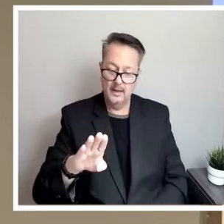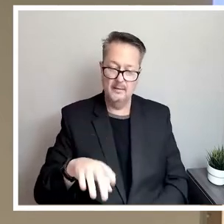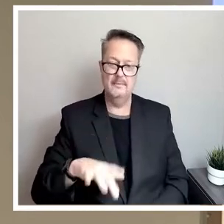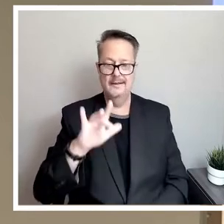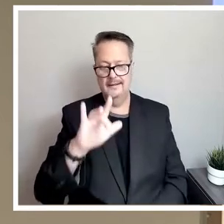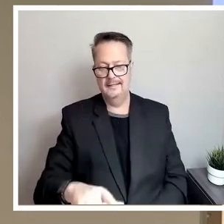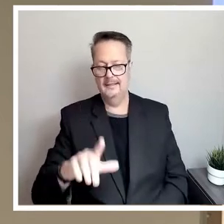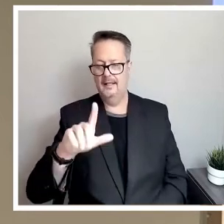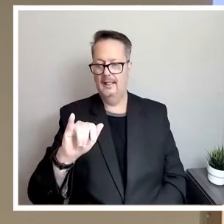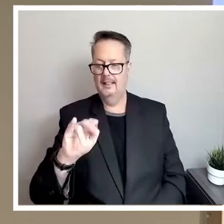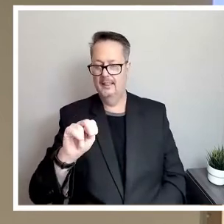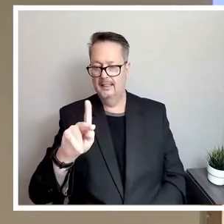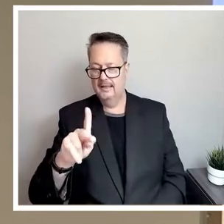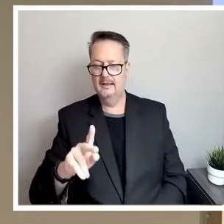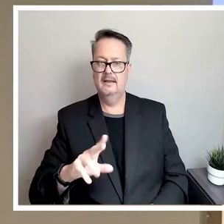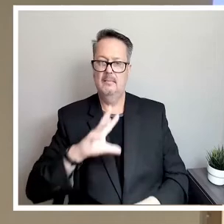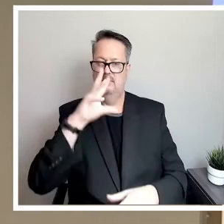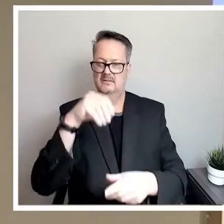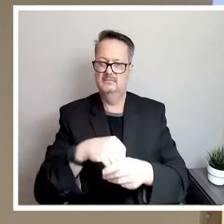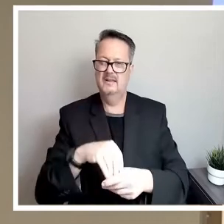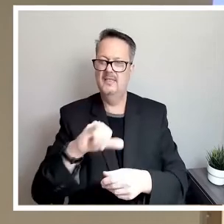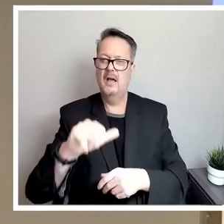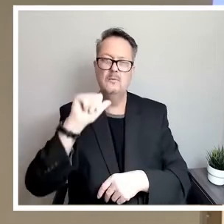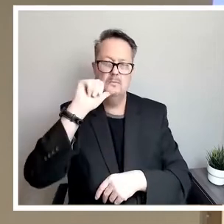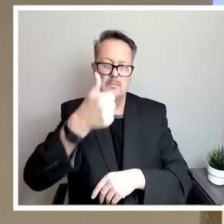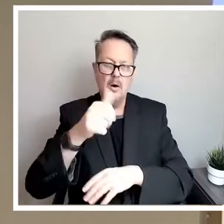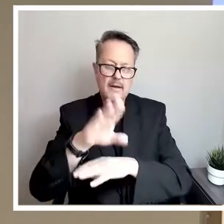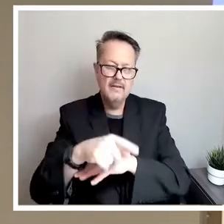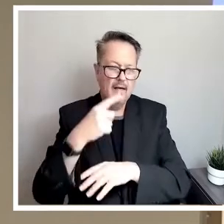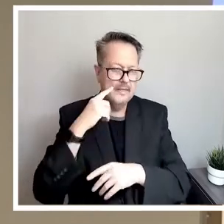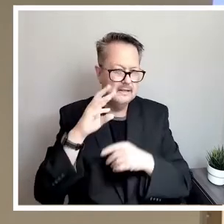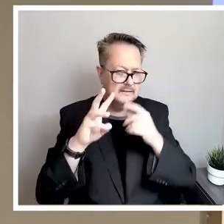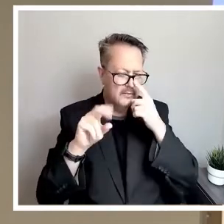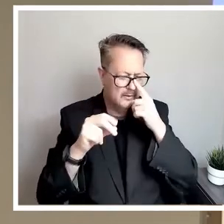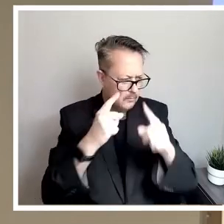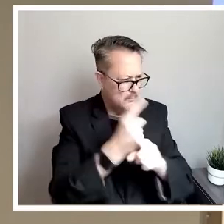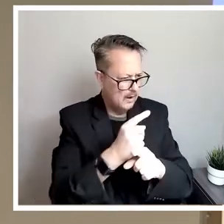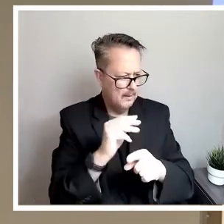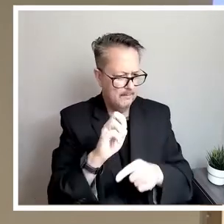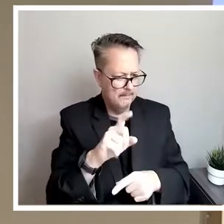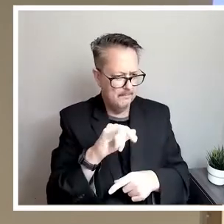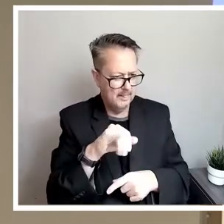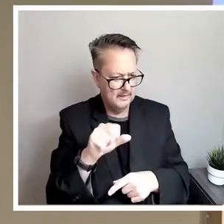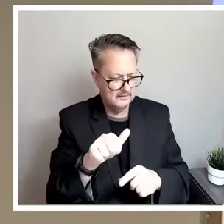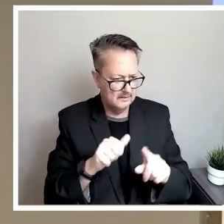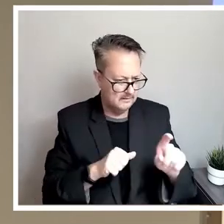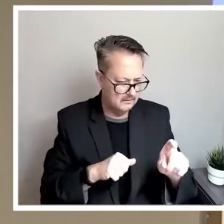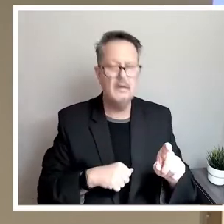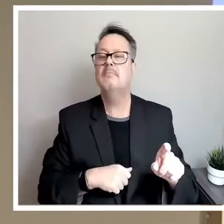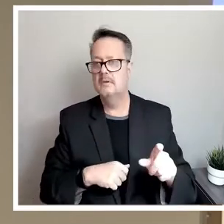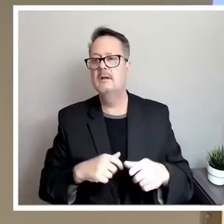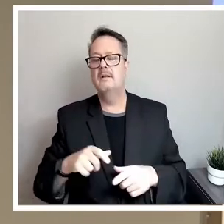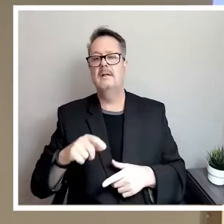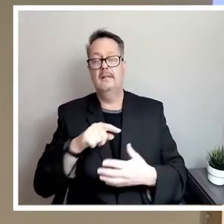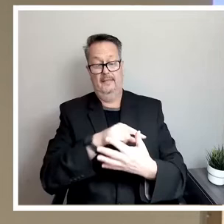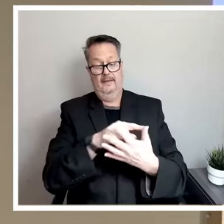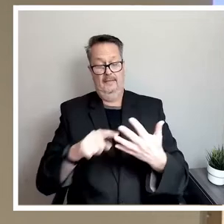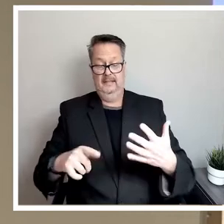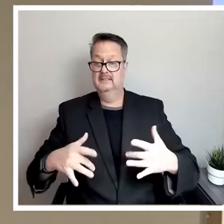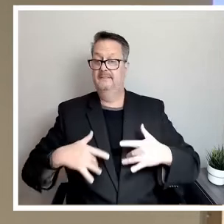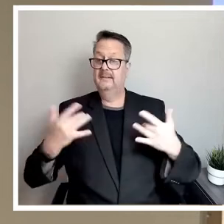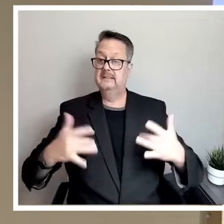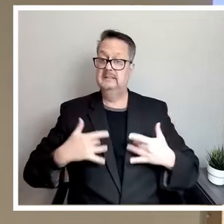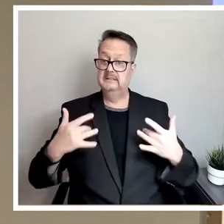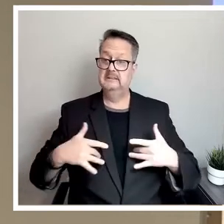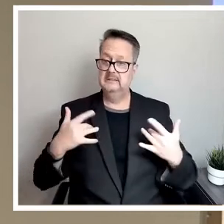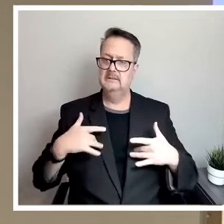participate in that. That's tomorrow evening, I believe it's 630. Right, Melissa? But these are events that are intended to